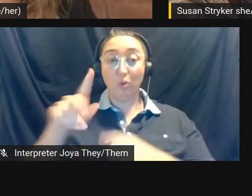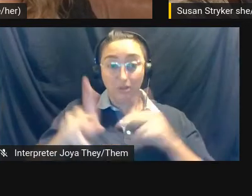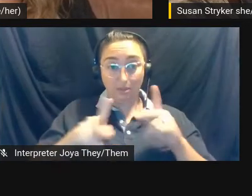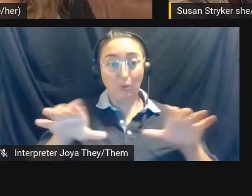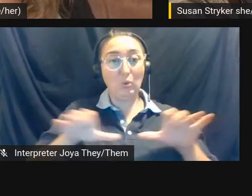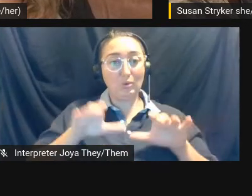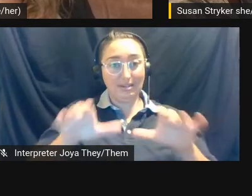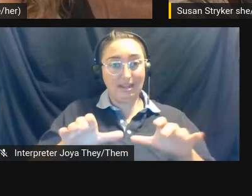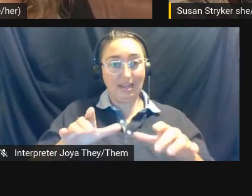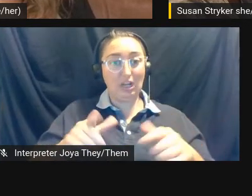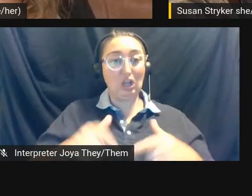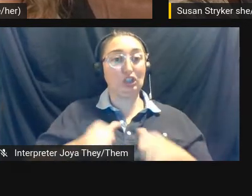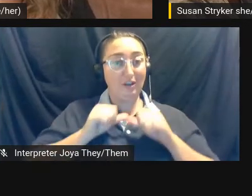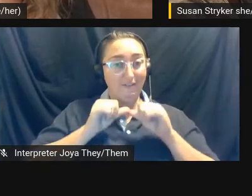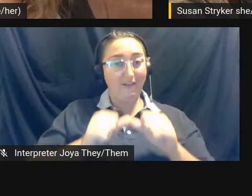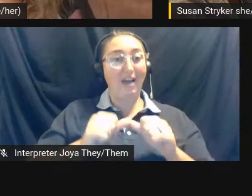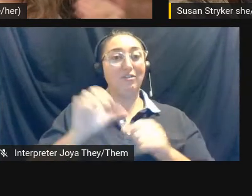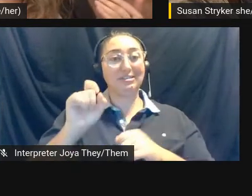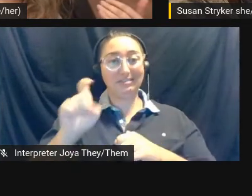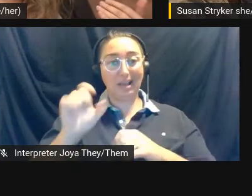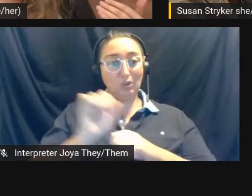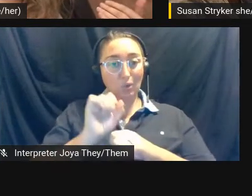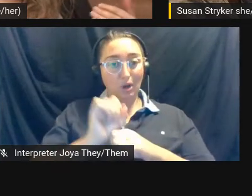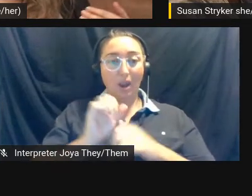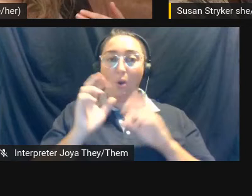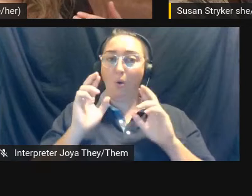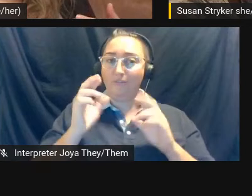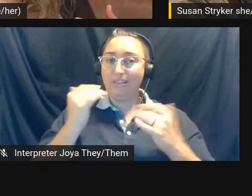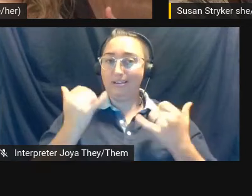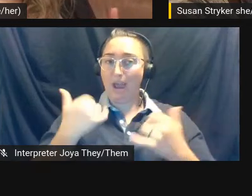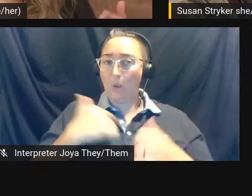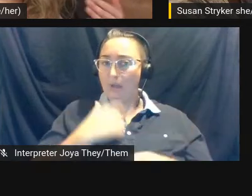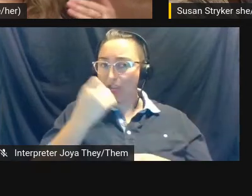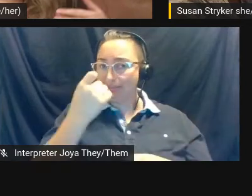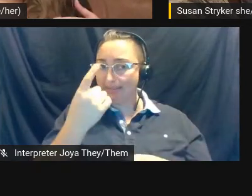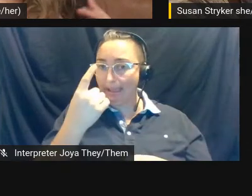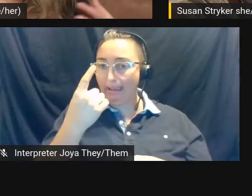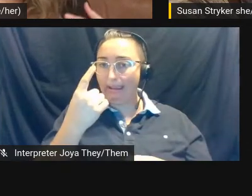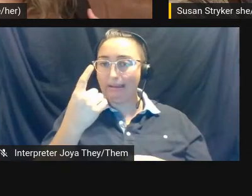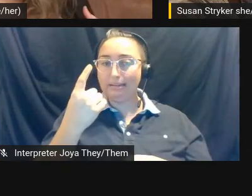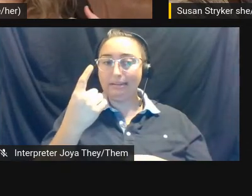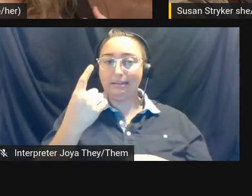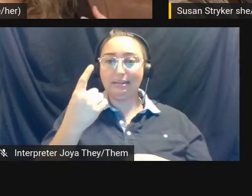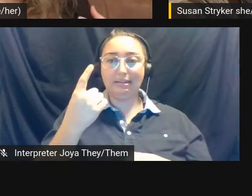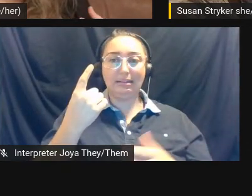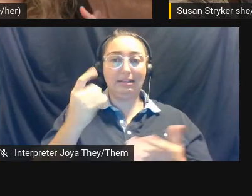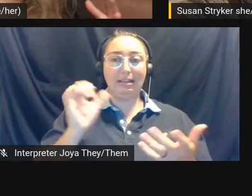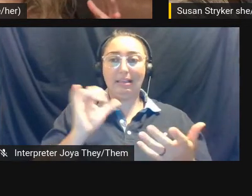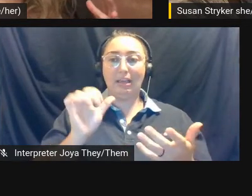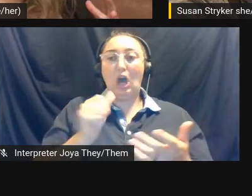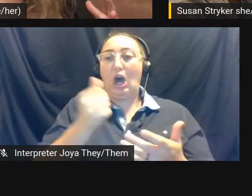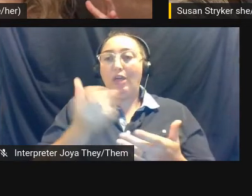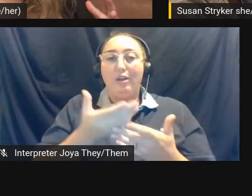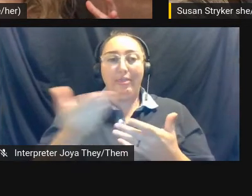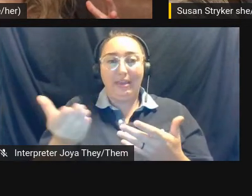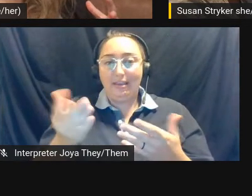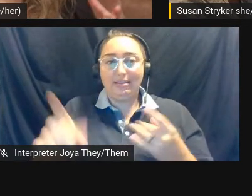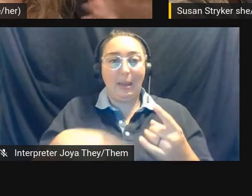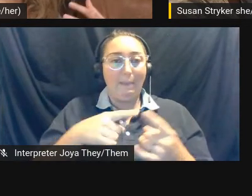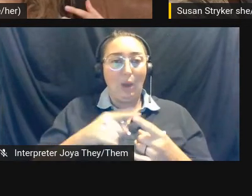And hopefully now we understand, like, other things about their